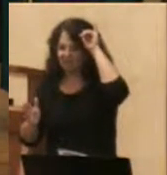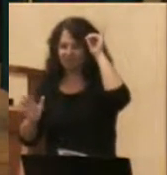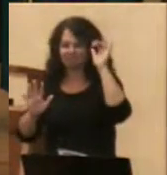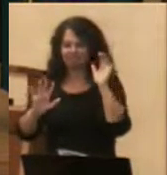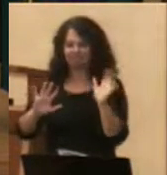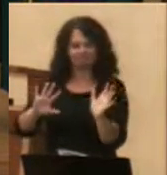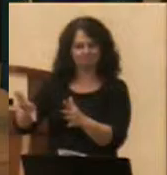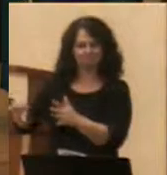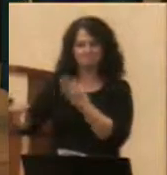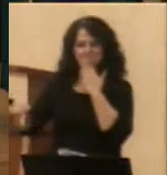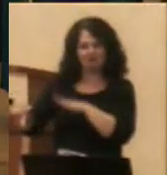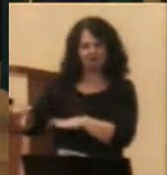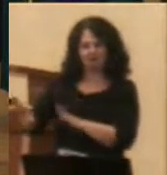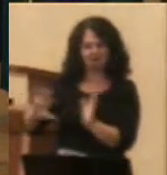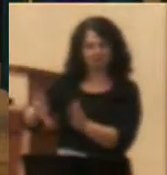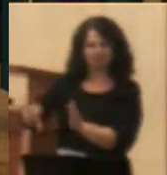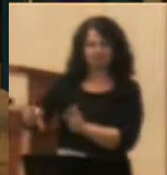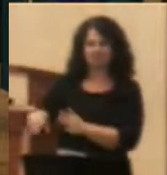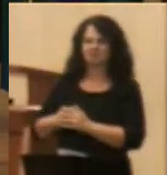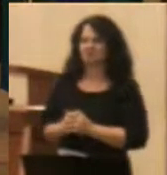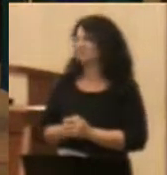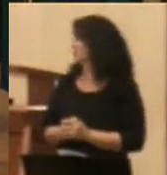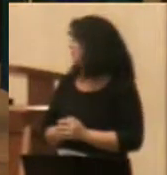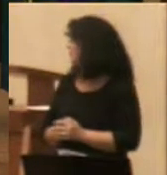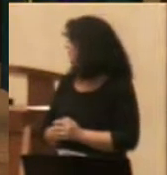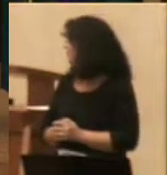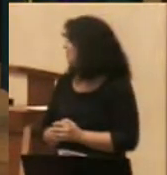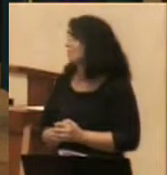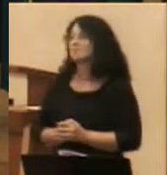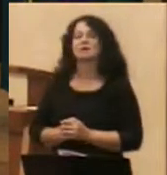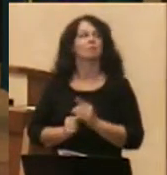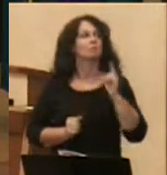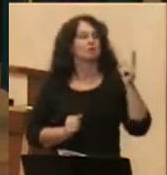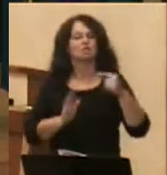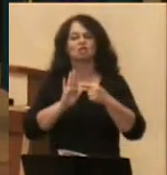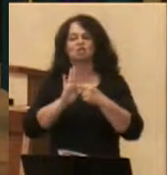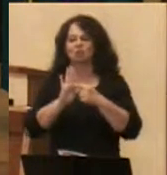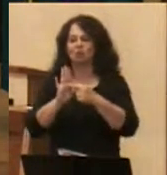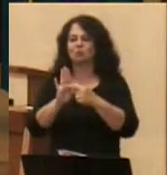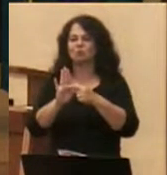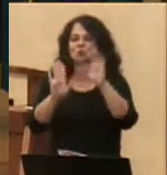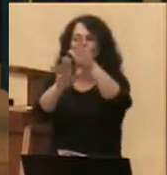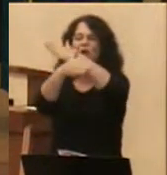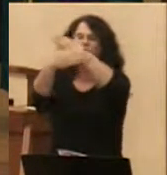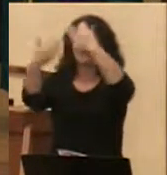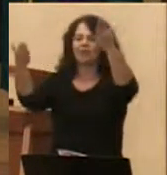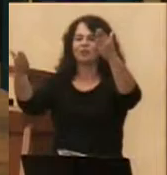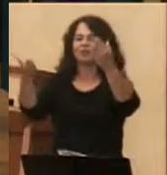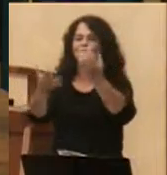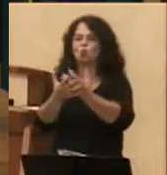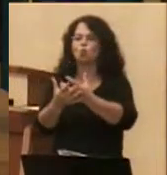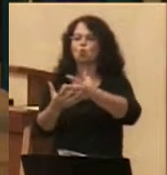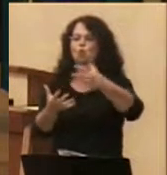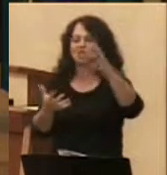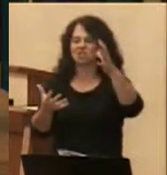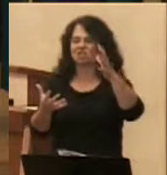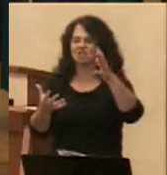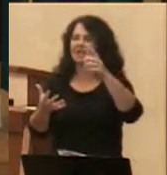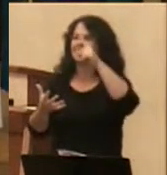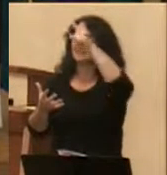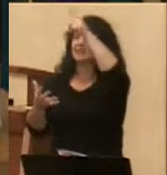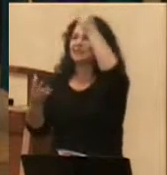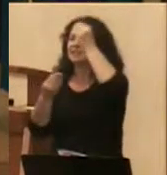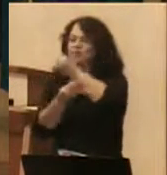of the journey on the way to these heavenly riches. giving praise to the God who gives us all good things.